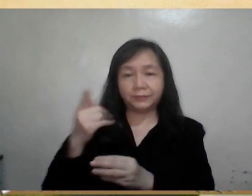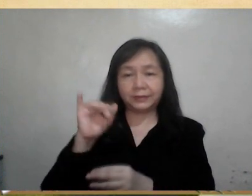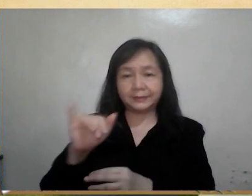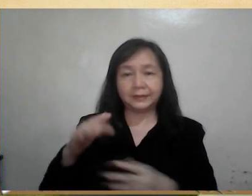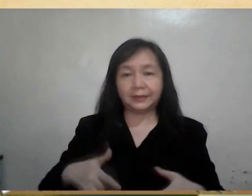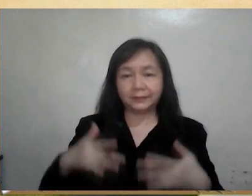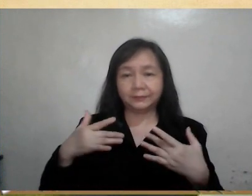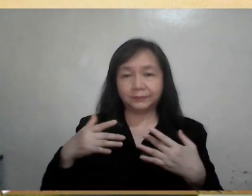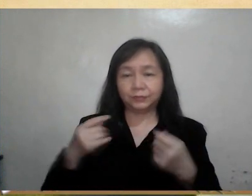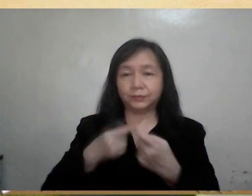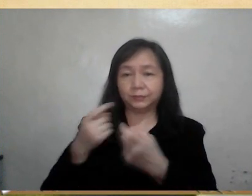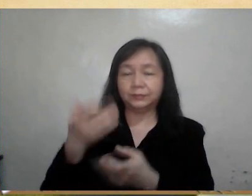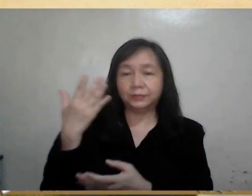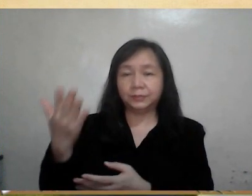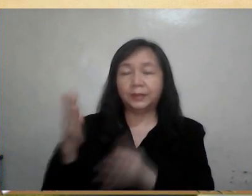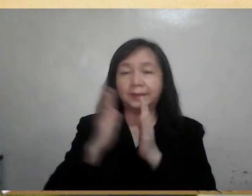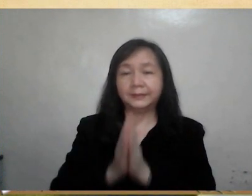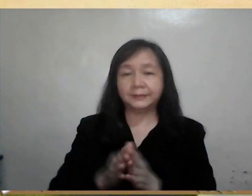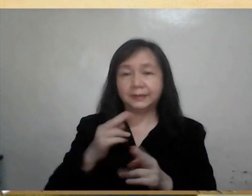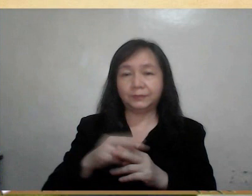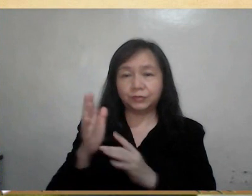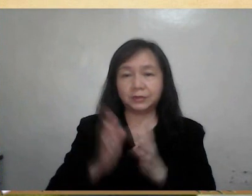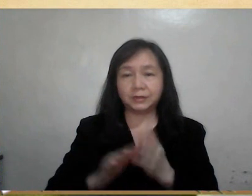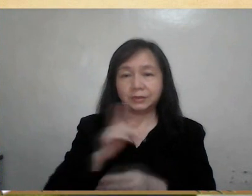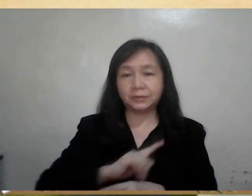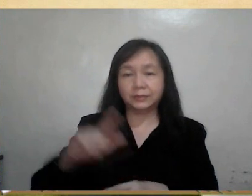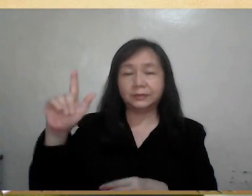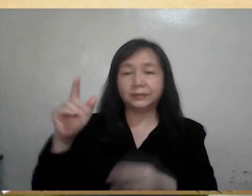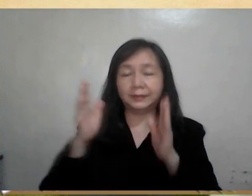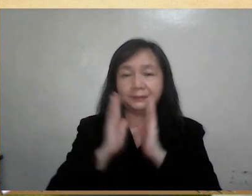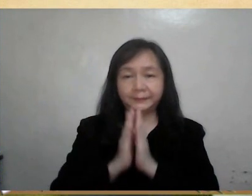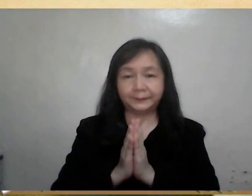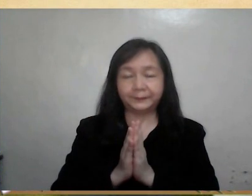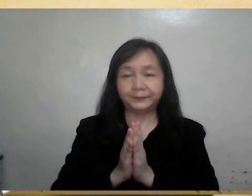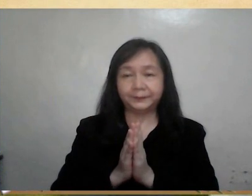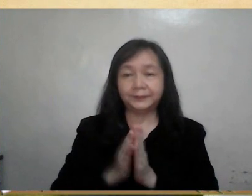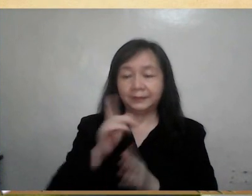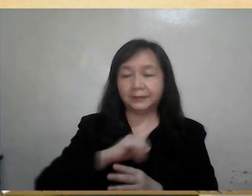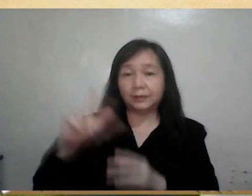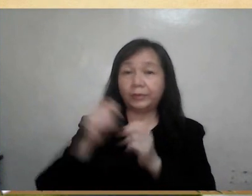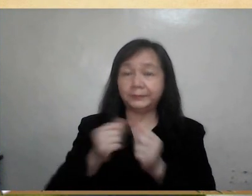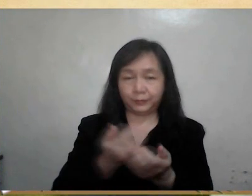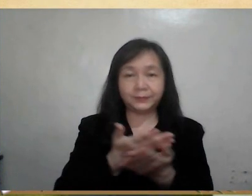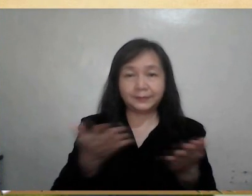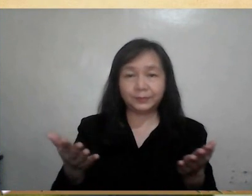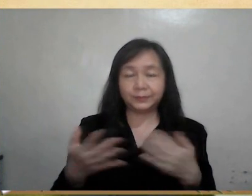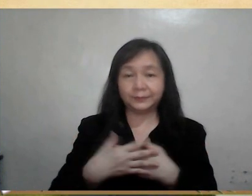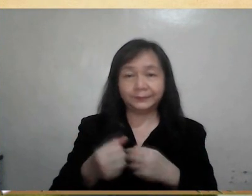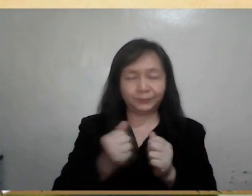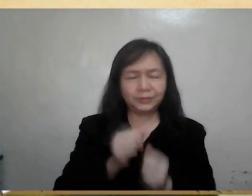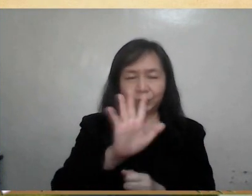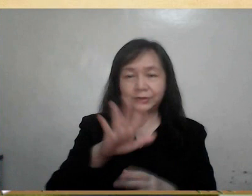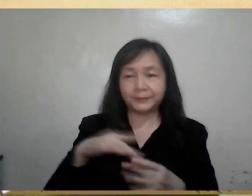an everlasting gift to you. We ask this in the name of Jesus the Lord. Amen. The Lord be with